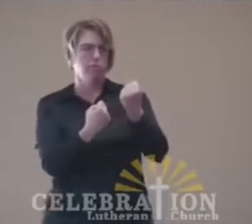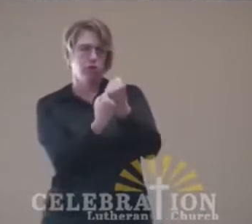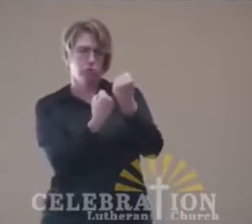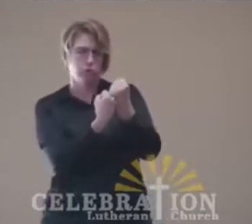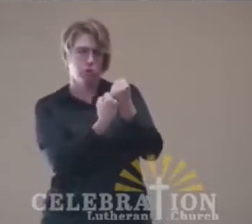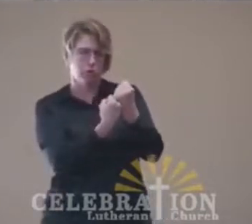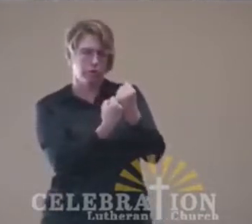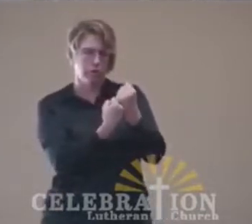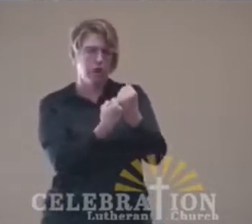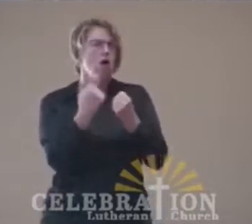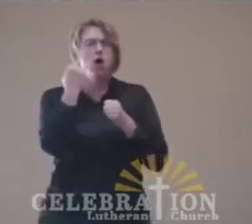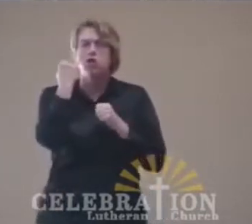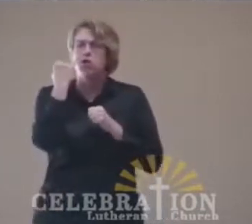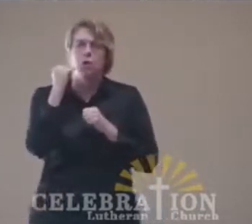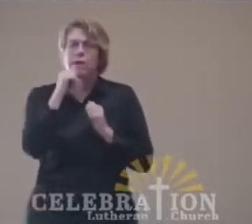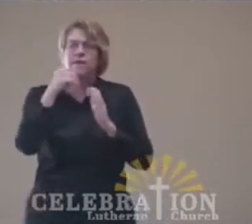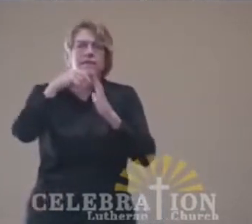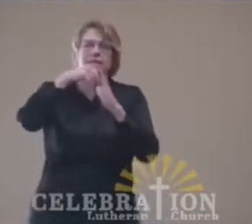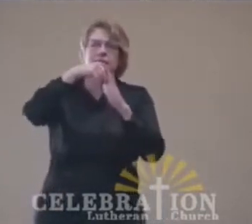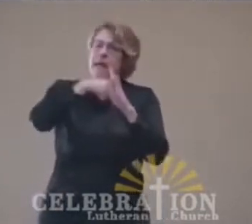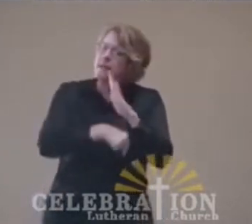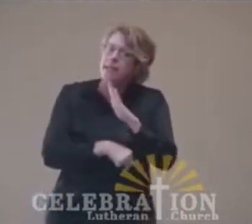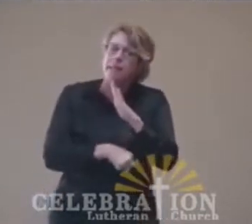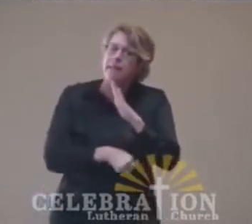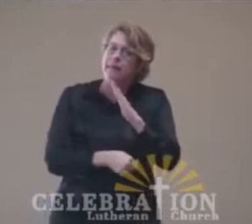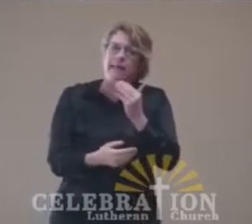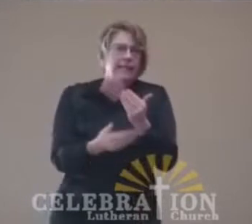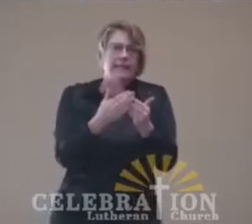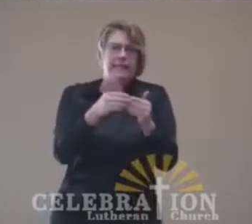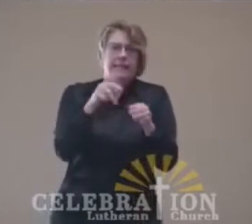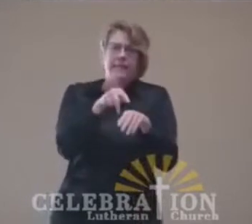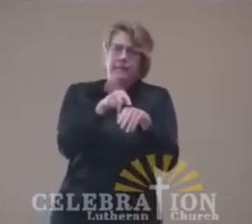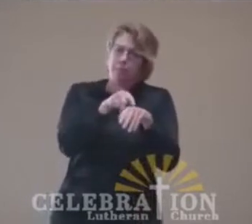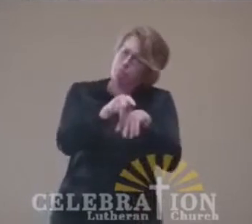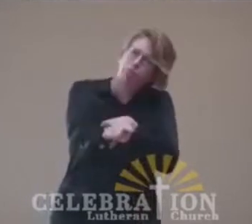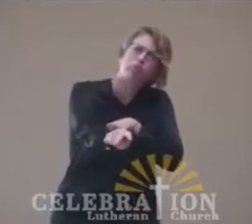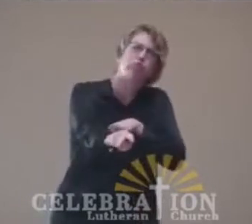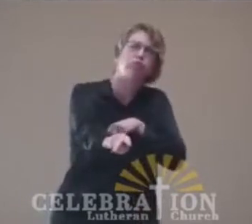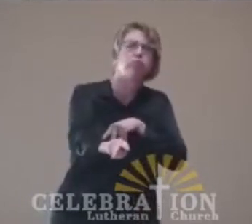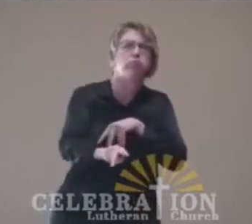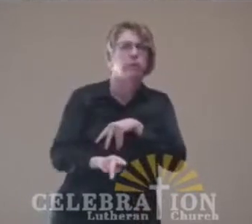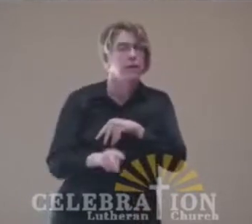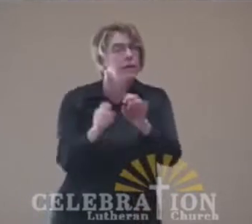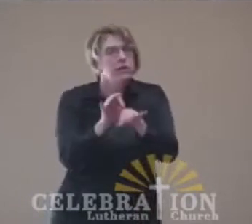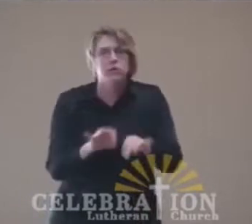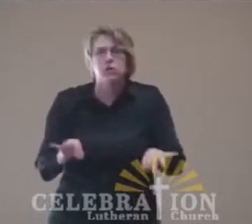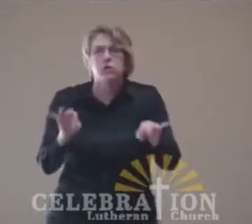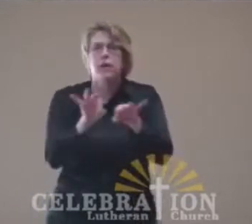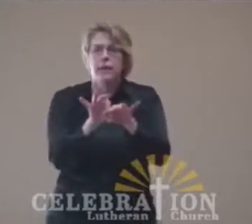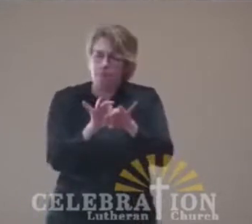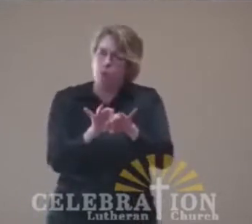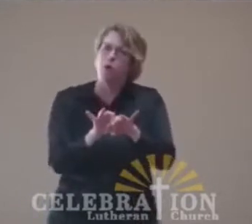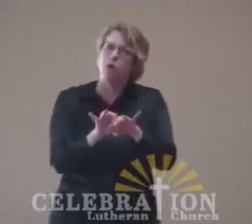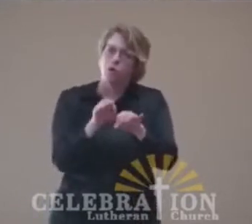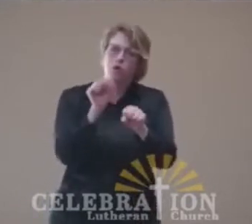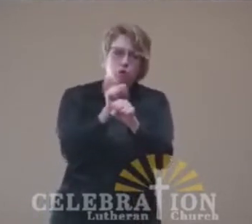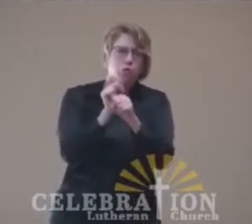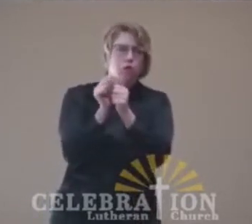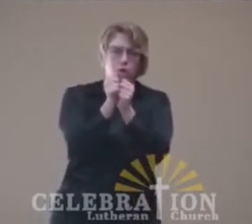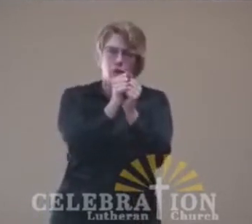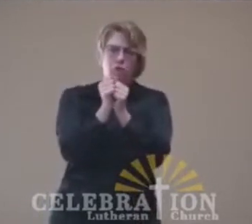So even if a river's not super deep, right, you can get swept away by the fast-moving water. So it's important to do it together.